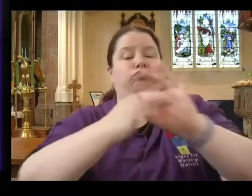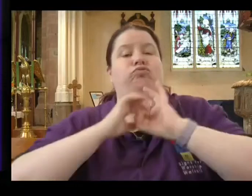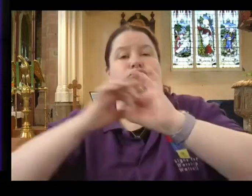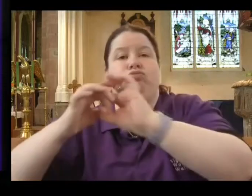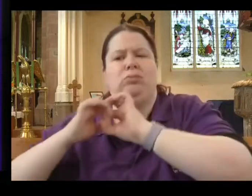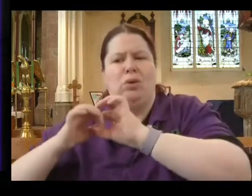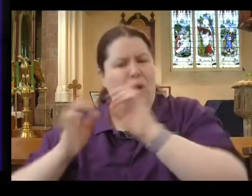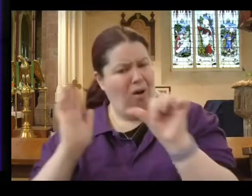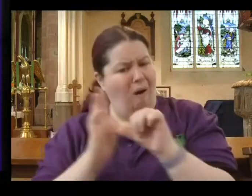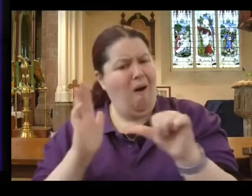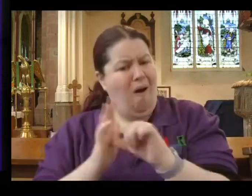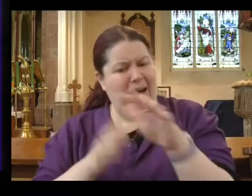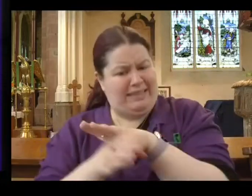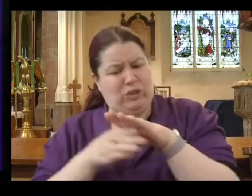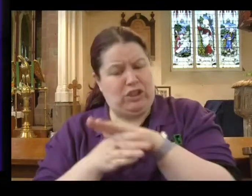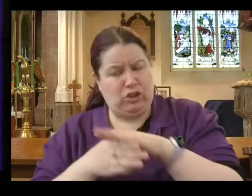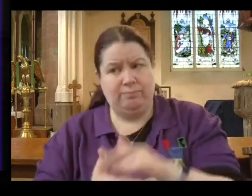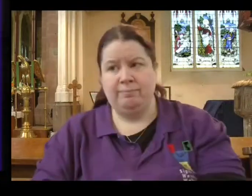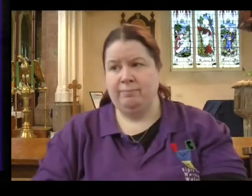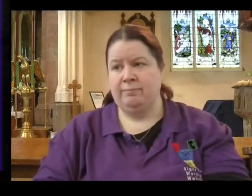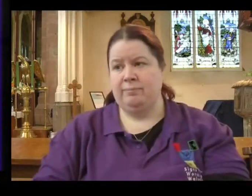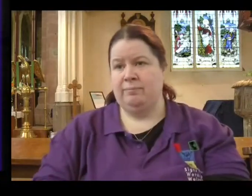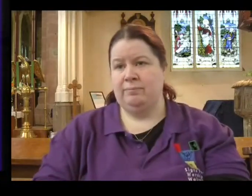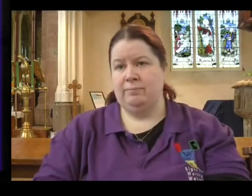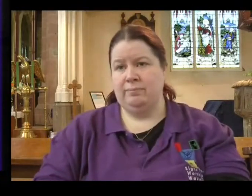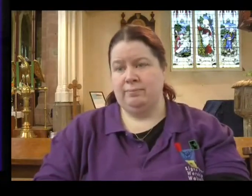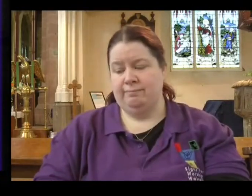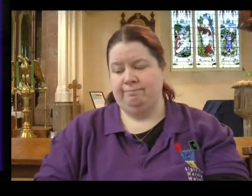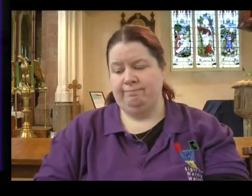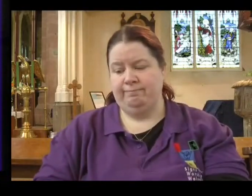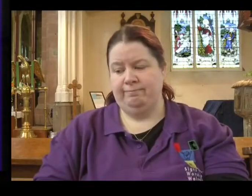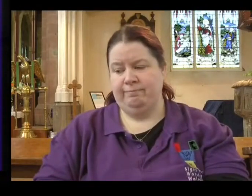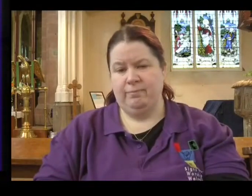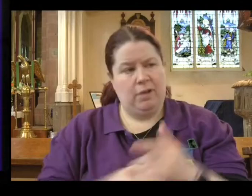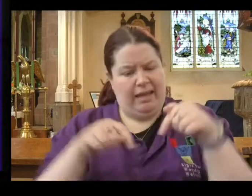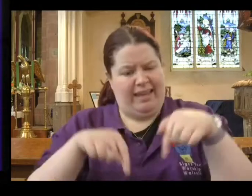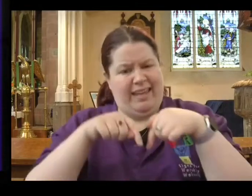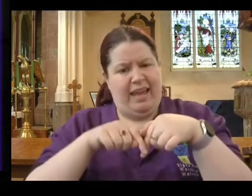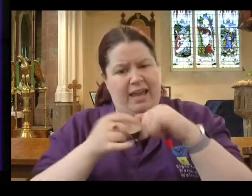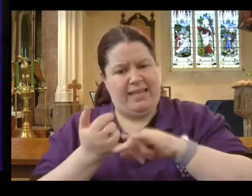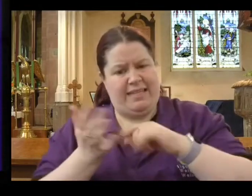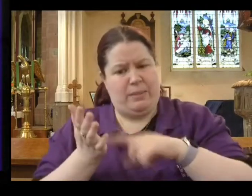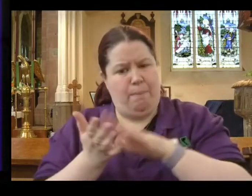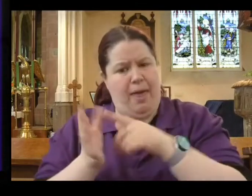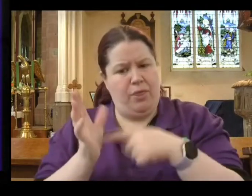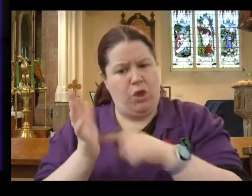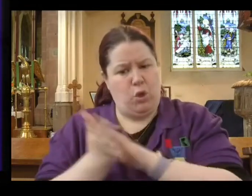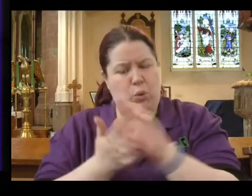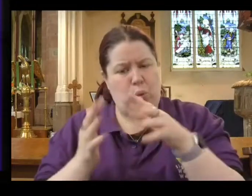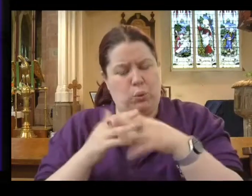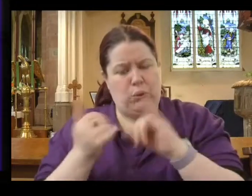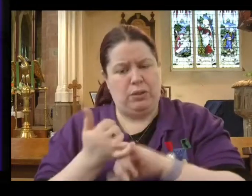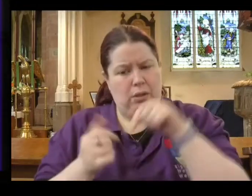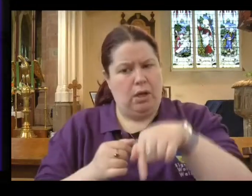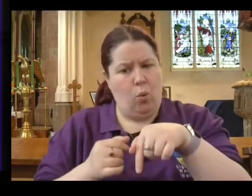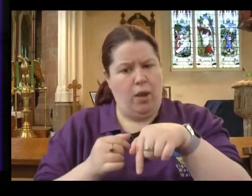hard, this is. And we need to ask ourselves here, how do we do at St Matthew's like this? Are we engaged with culture,